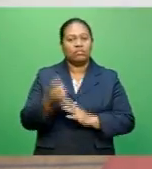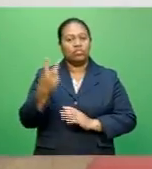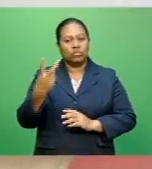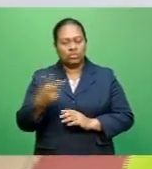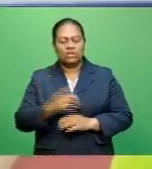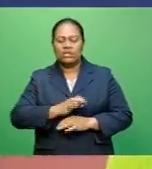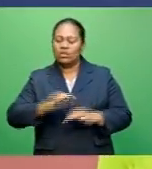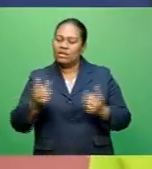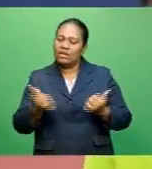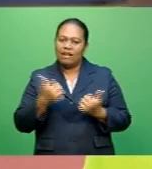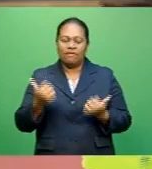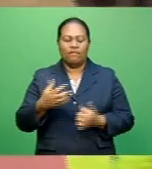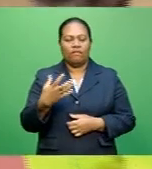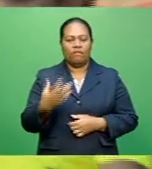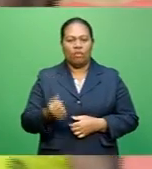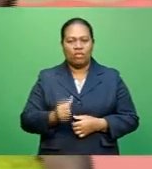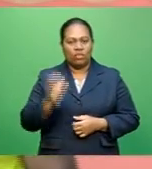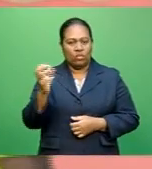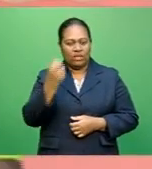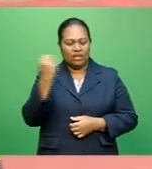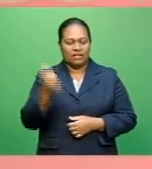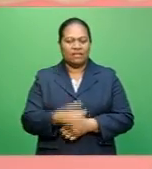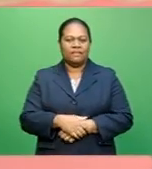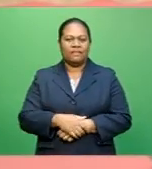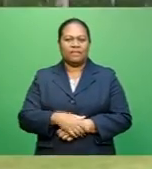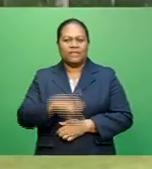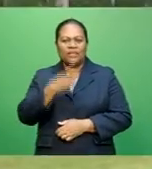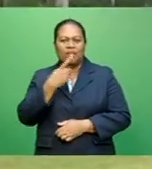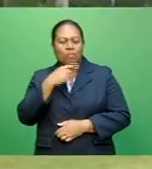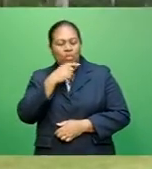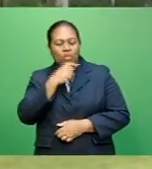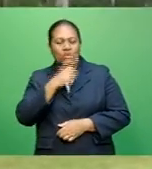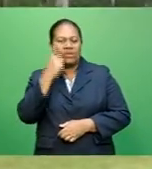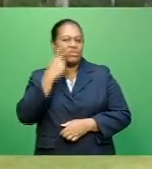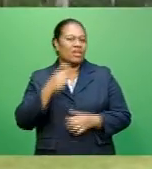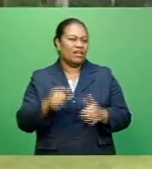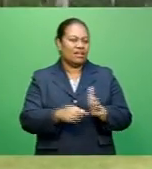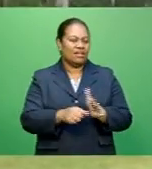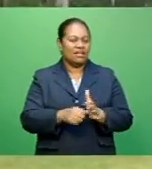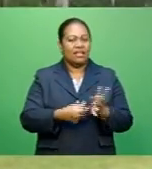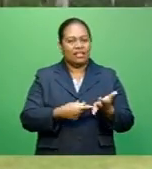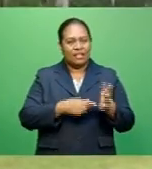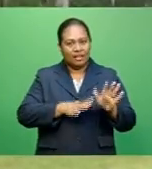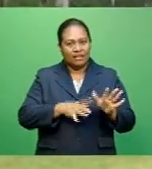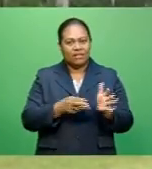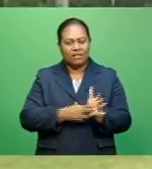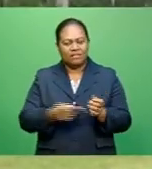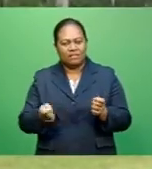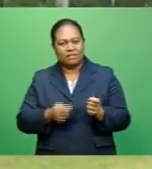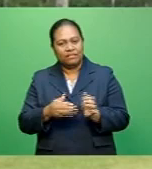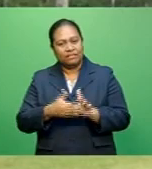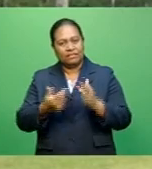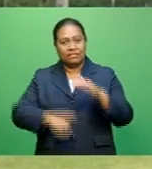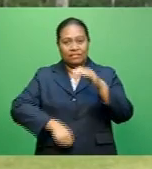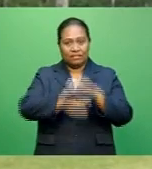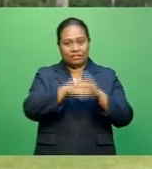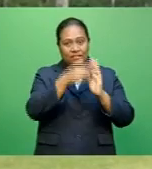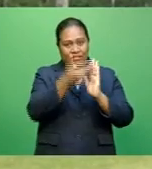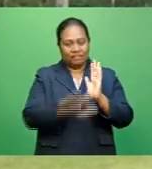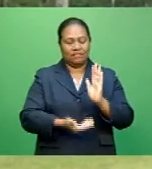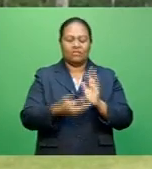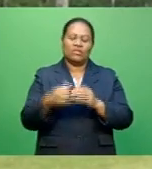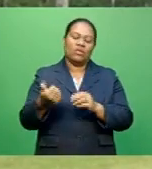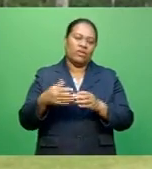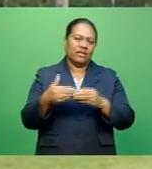the team for the win. And plus, our boys tried hard. Tailebunaita Siri currently leads the points table after its two